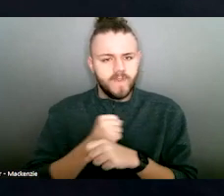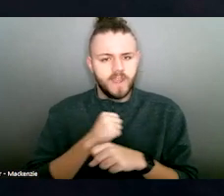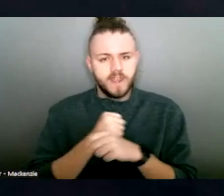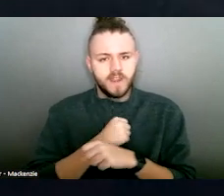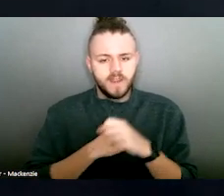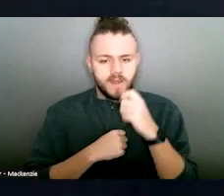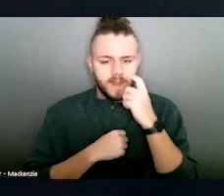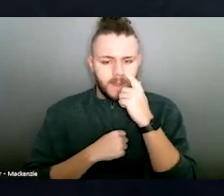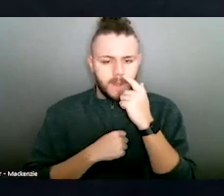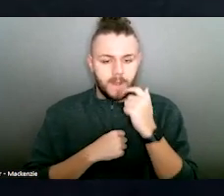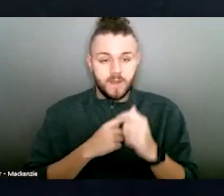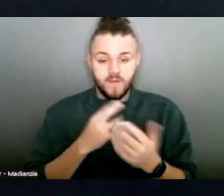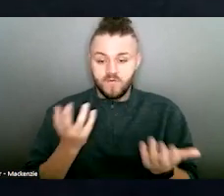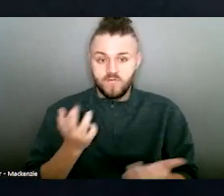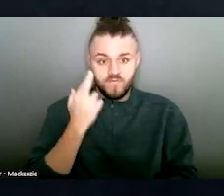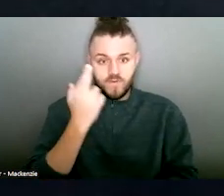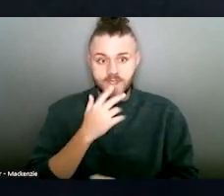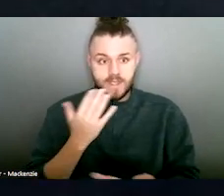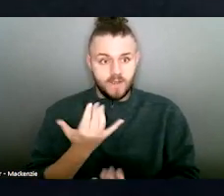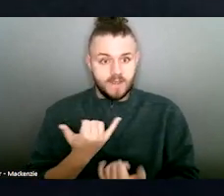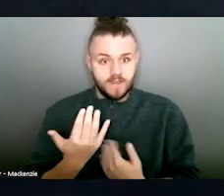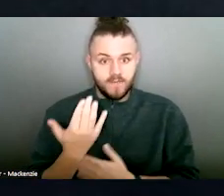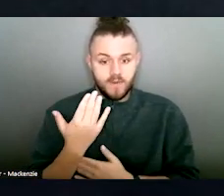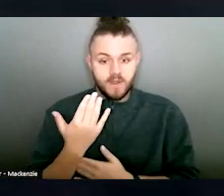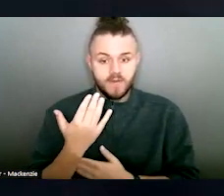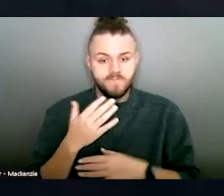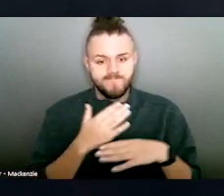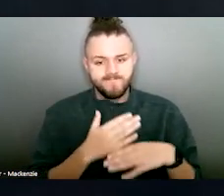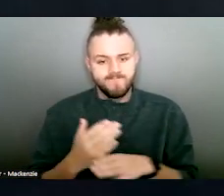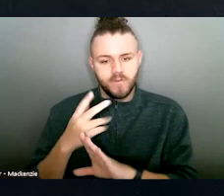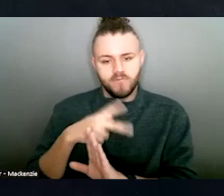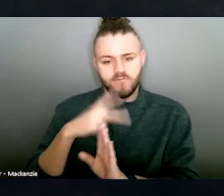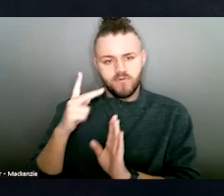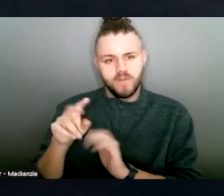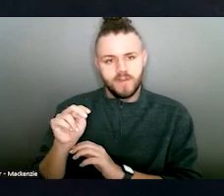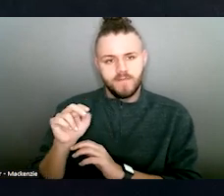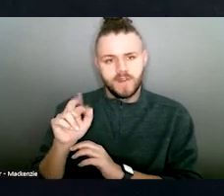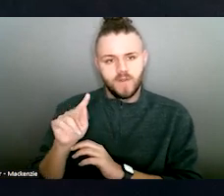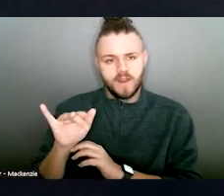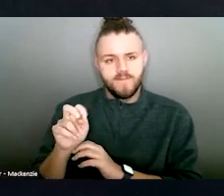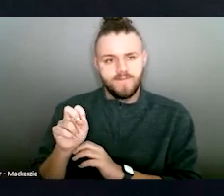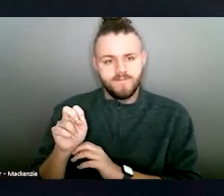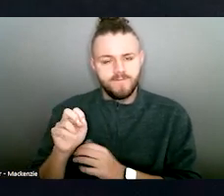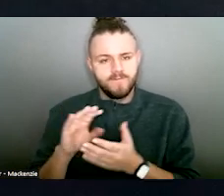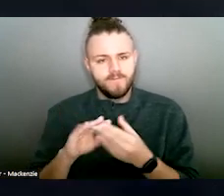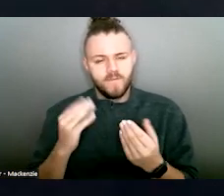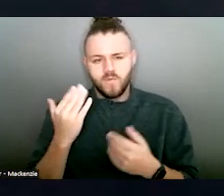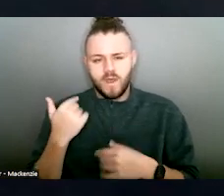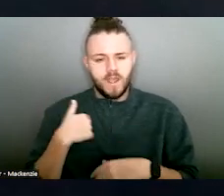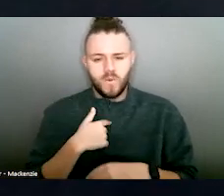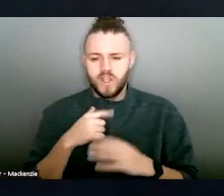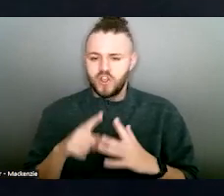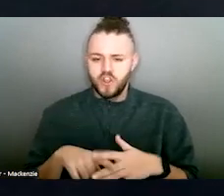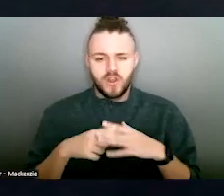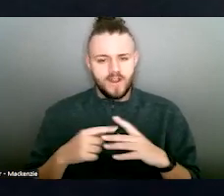job here this morning is to share a program narrative with you. YWCA Hamilton started a domestic violence